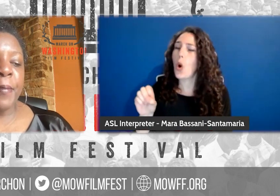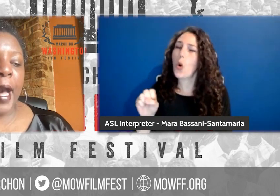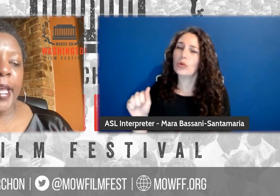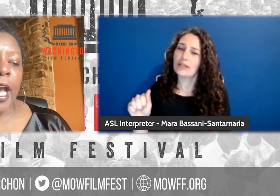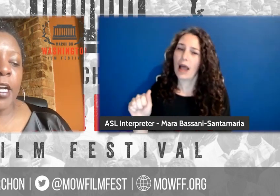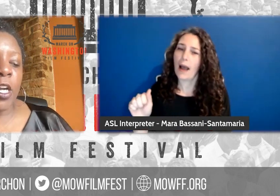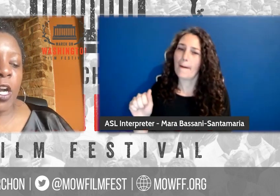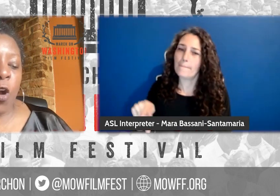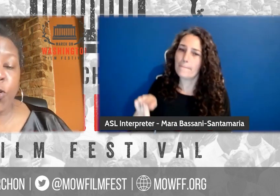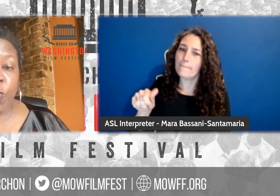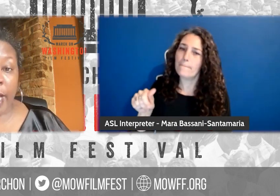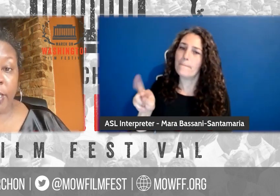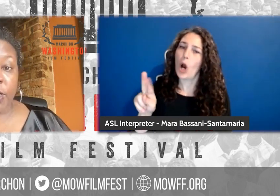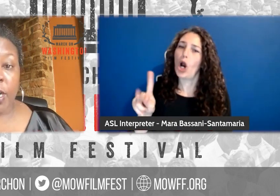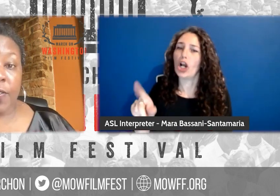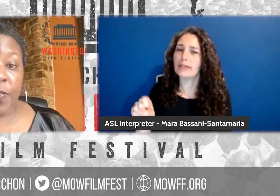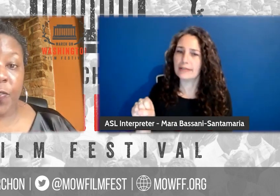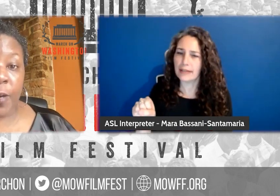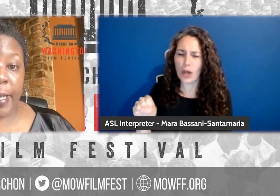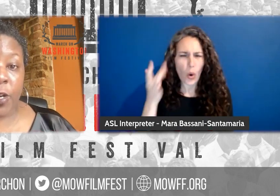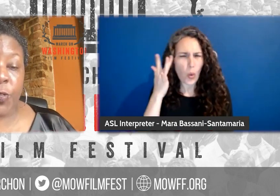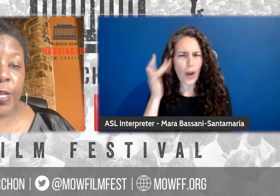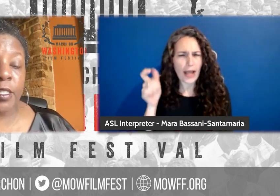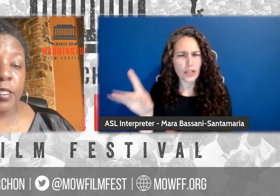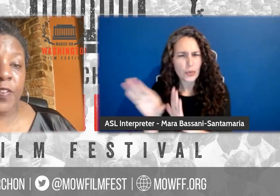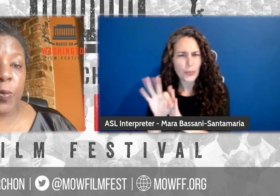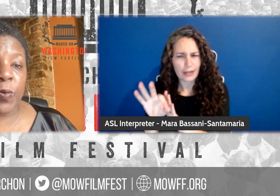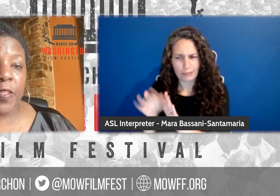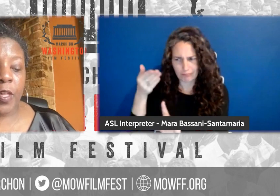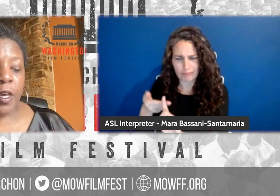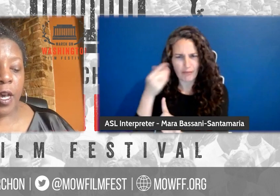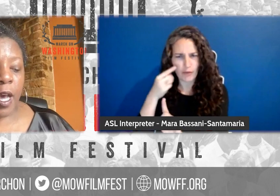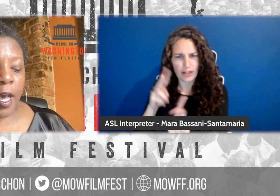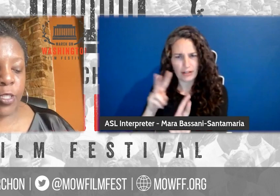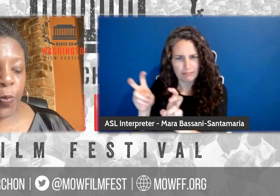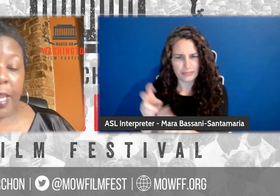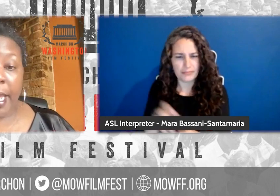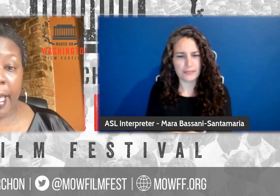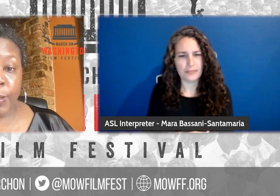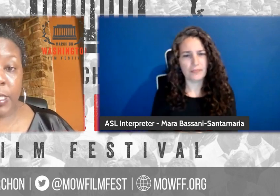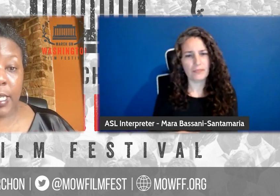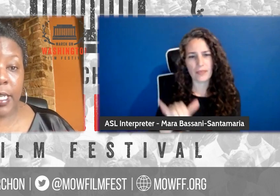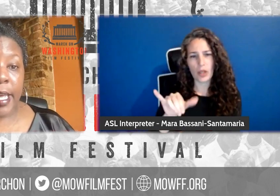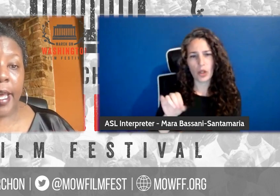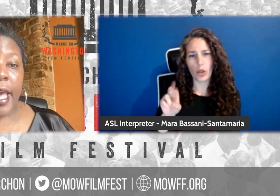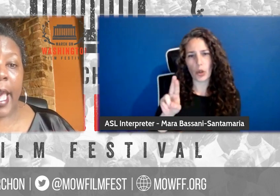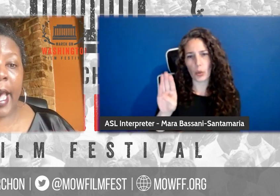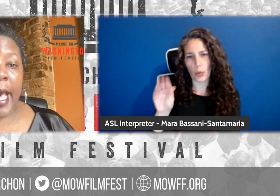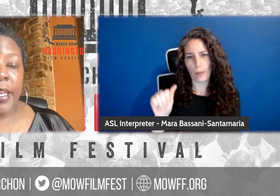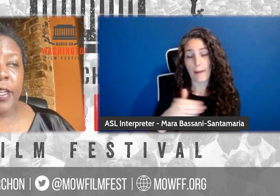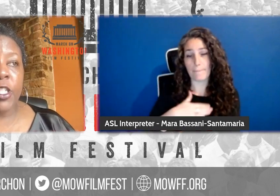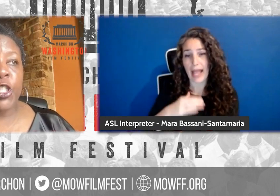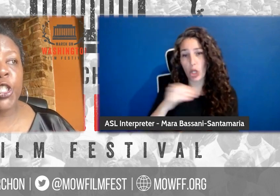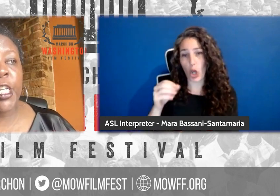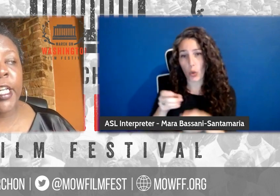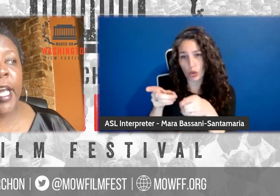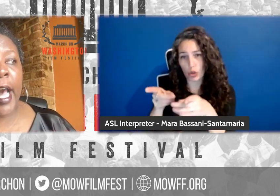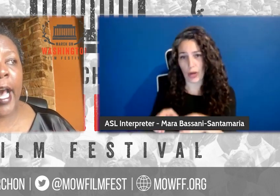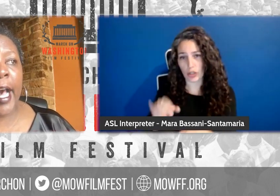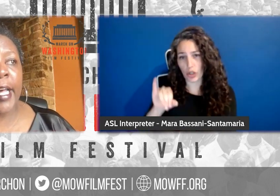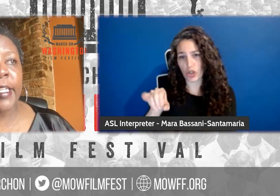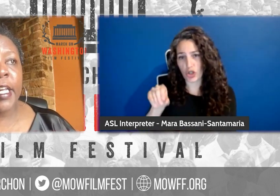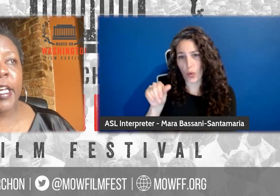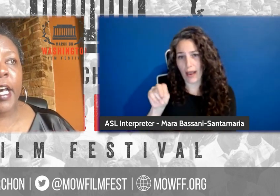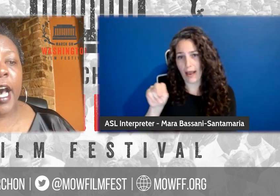um, my co-director of the film, I co-directed this film with, uh, Joanna Hamilton and she